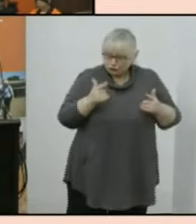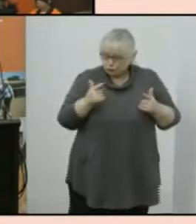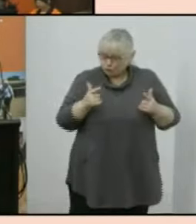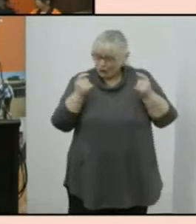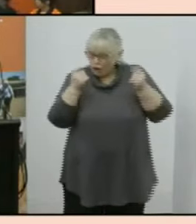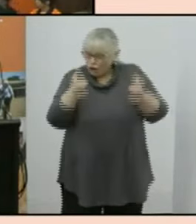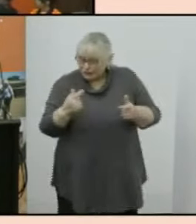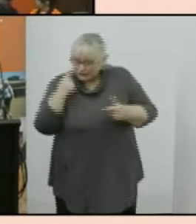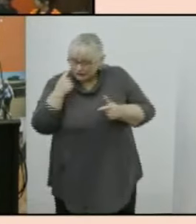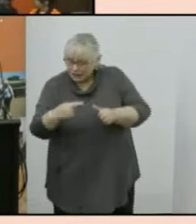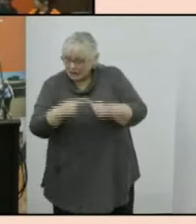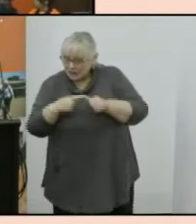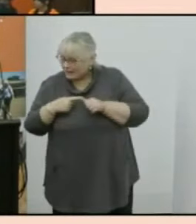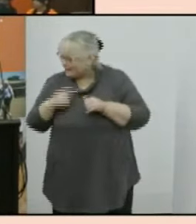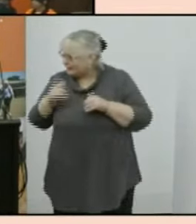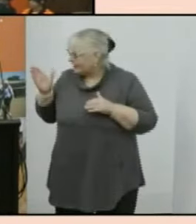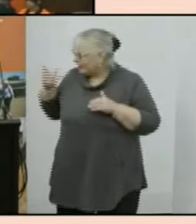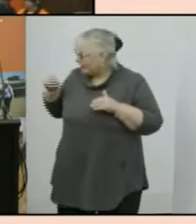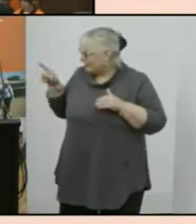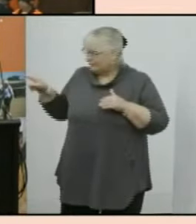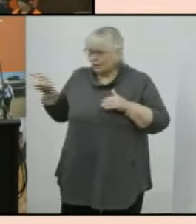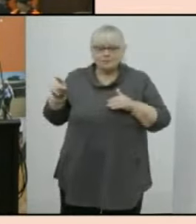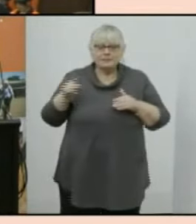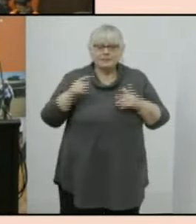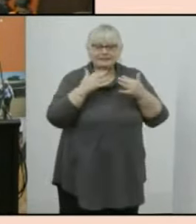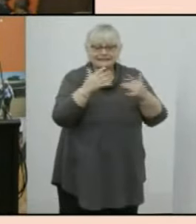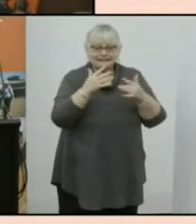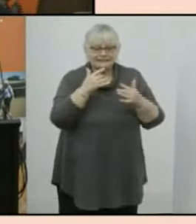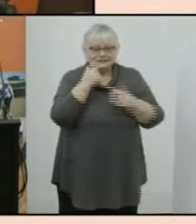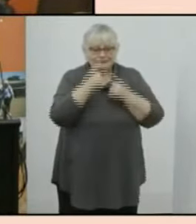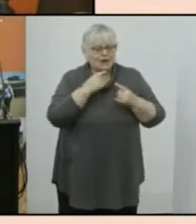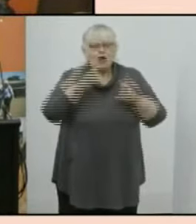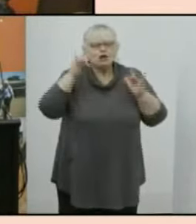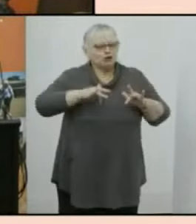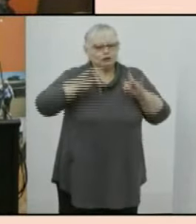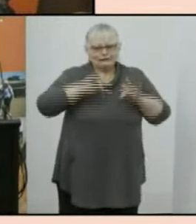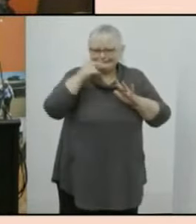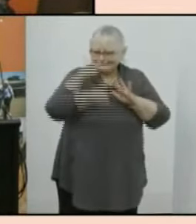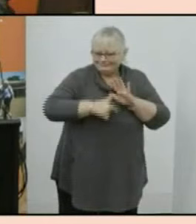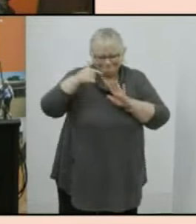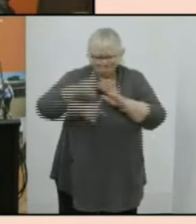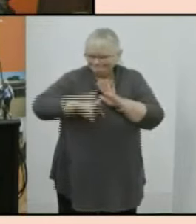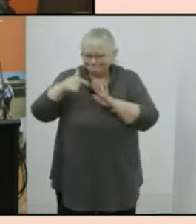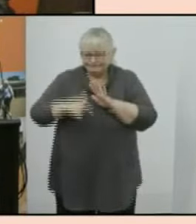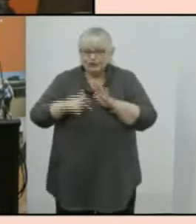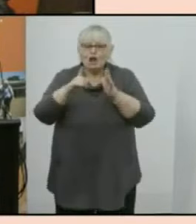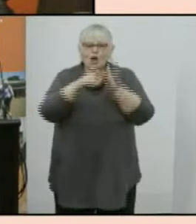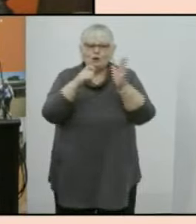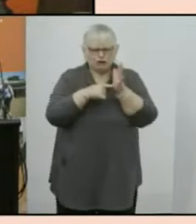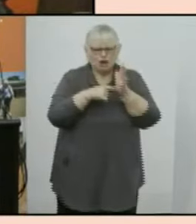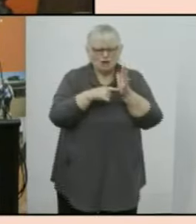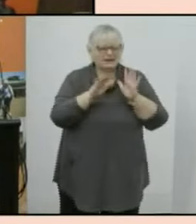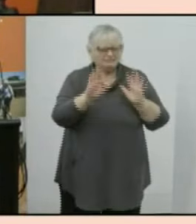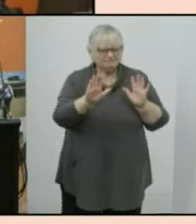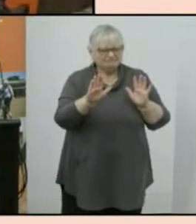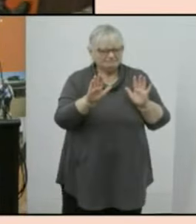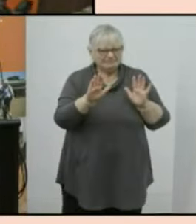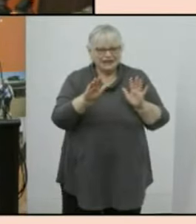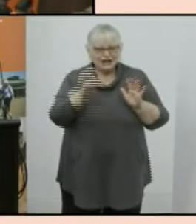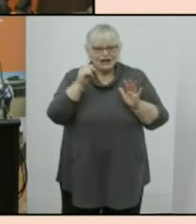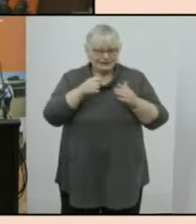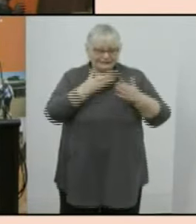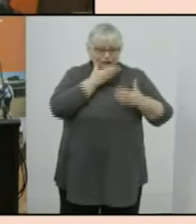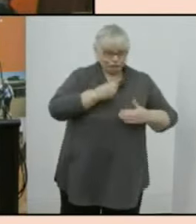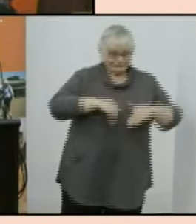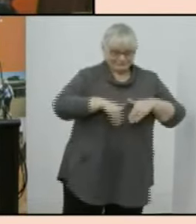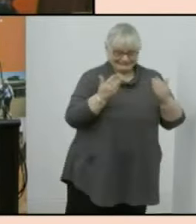the answer to that question from the census data we haven't got that detailed sort of information yet october is sort of you know if this is christmas